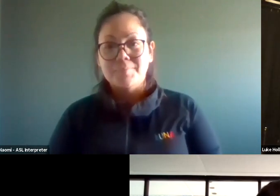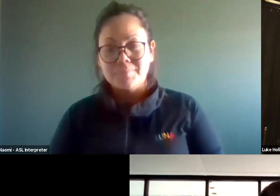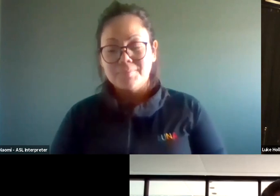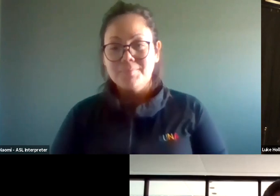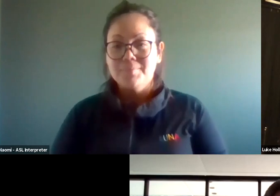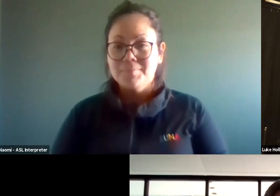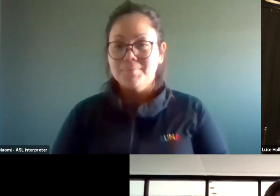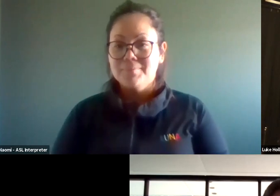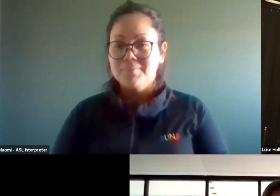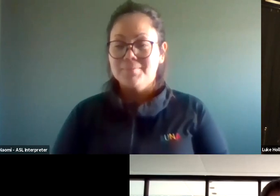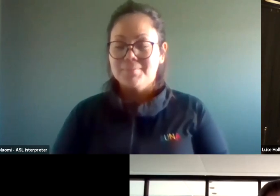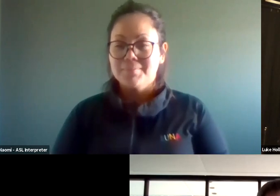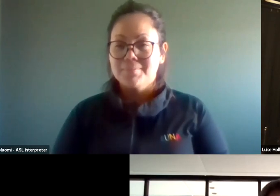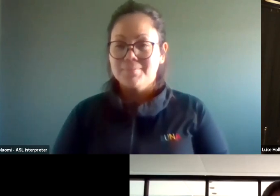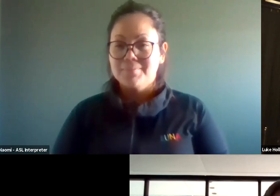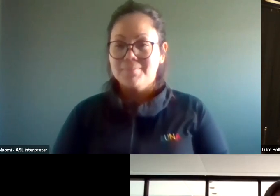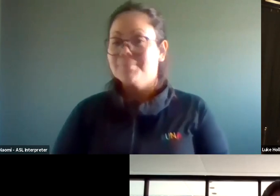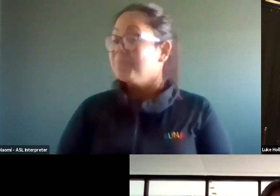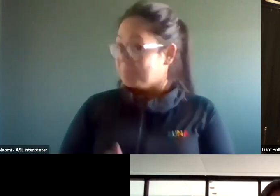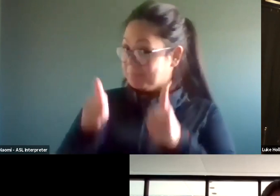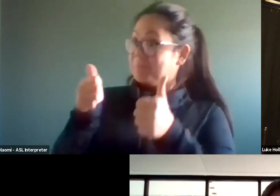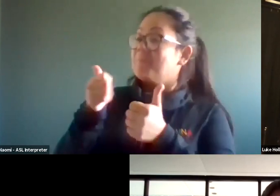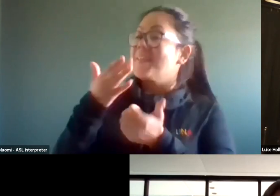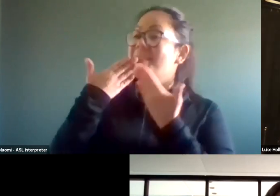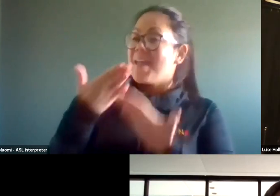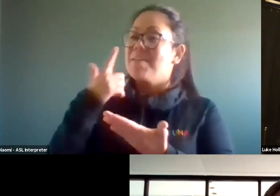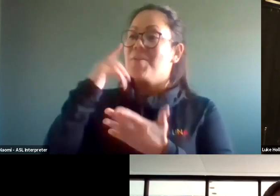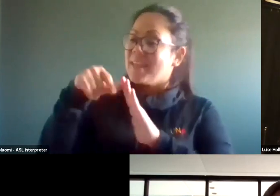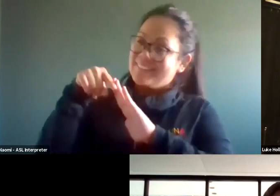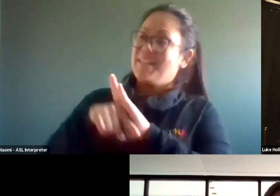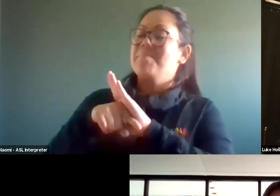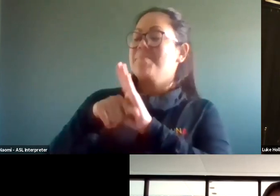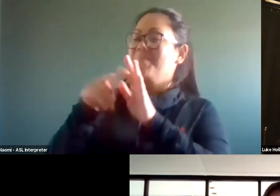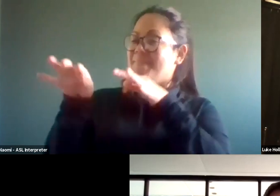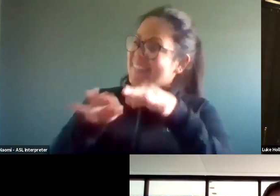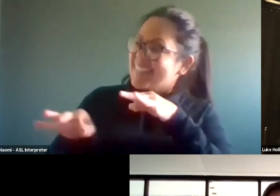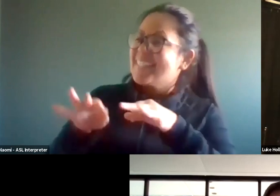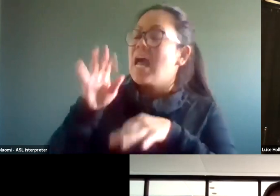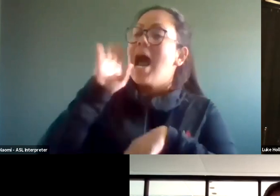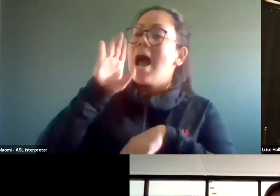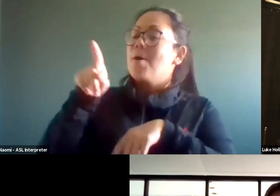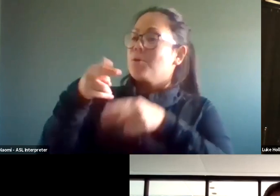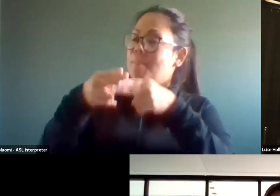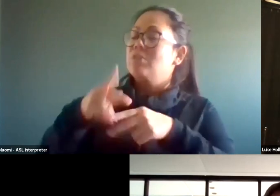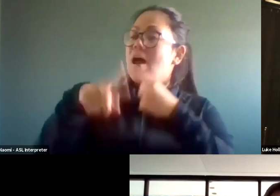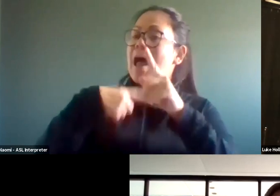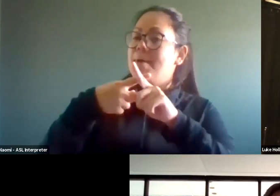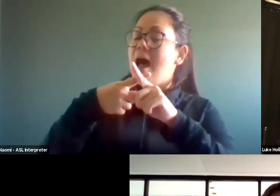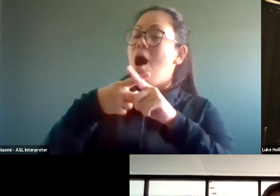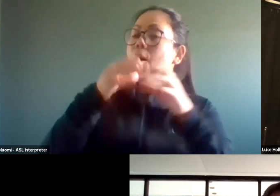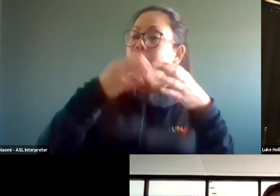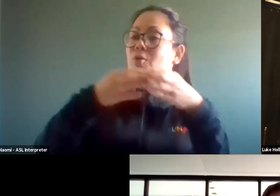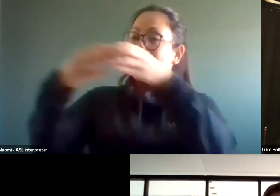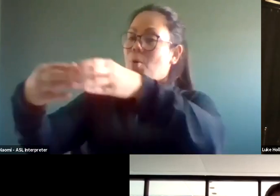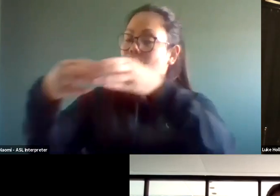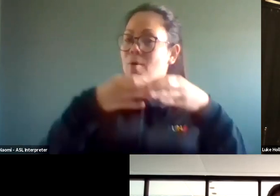All right. That's, um, very thorough. Thank you for all of that. And I'm glad you mentioned about moving the program between buildings, because